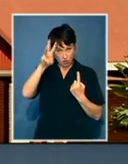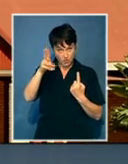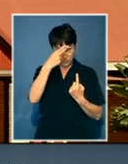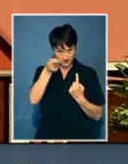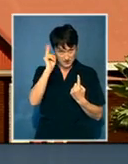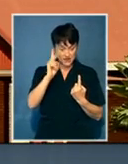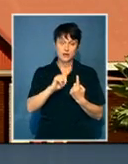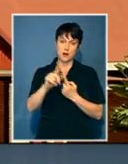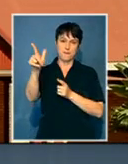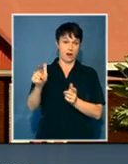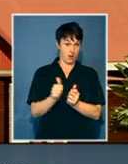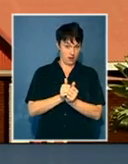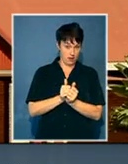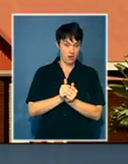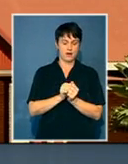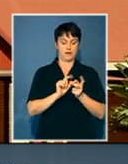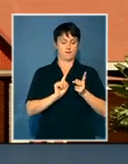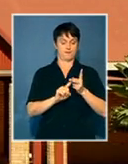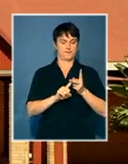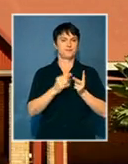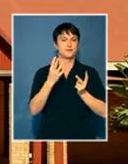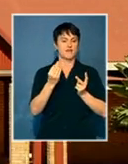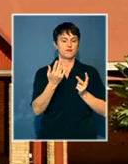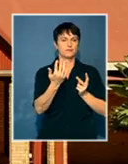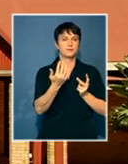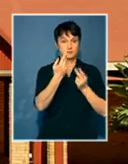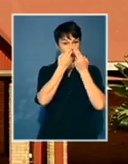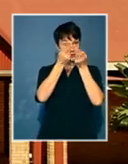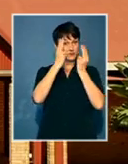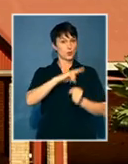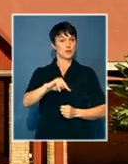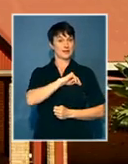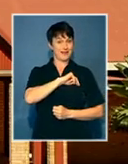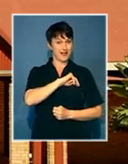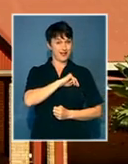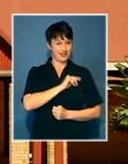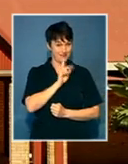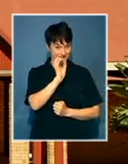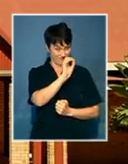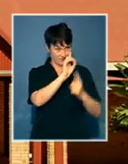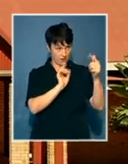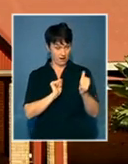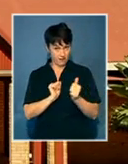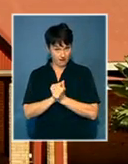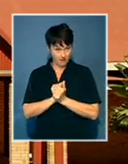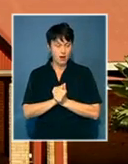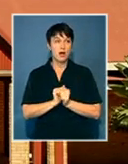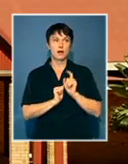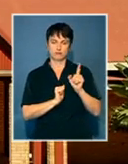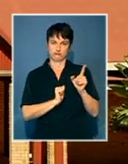Pretoria is one of our partners. And then we have University of KwaZulu-Natal. It's one of our